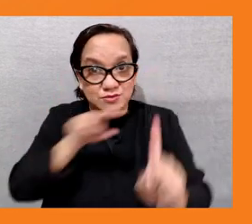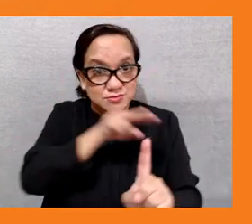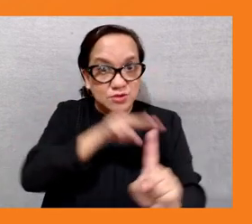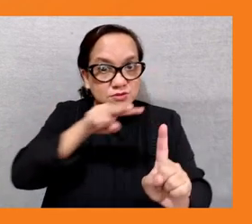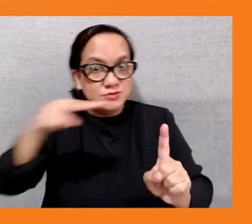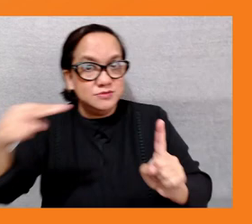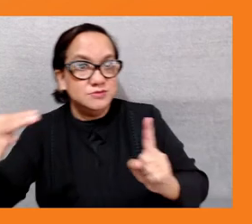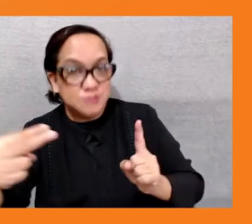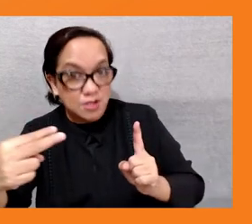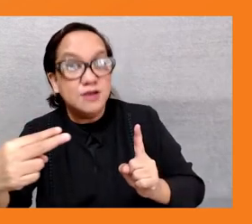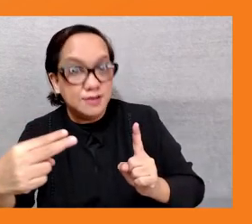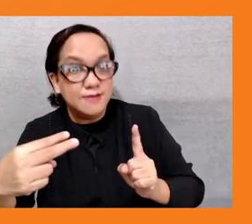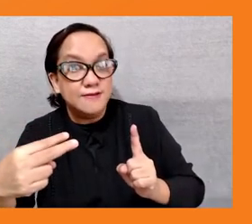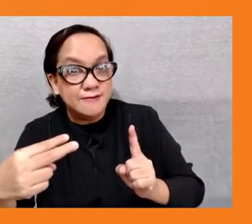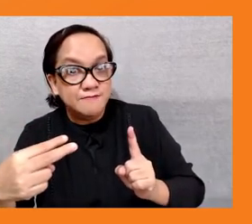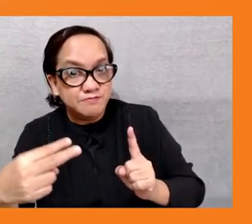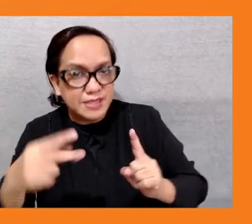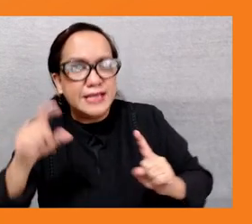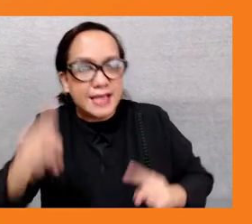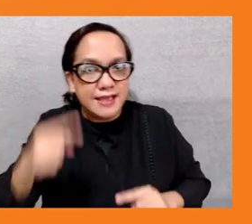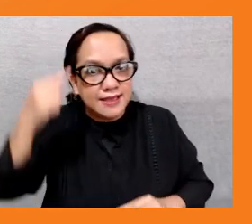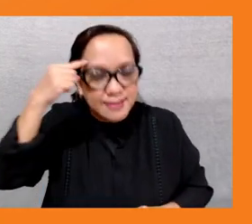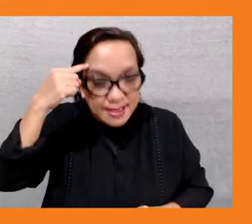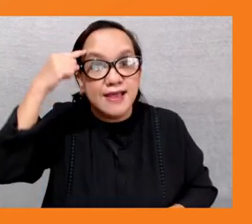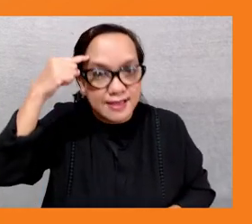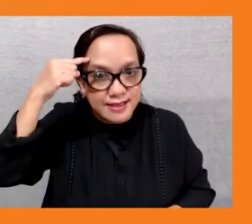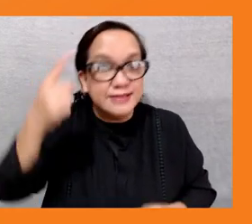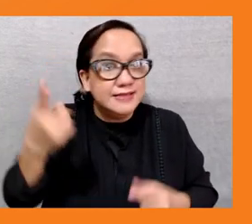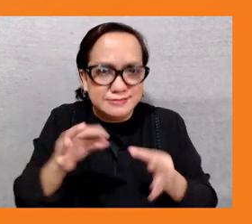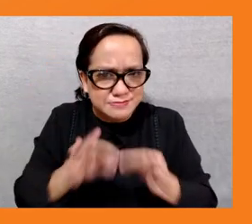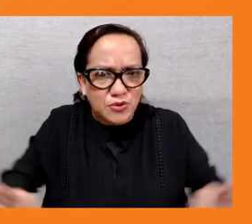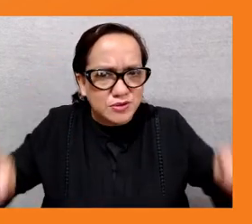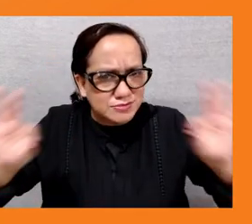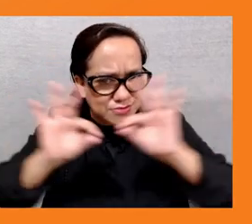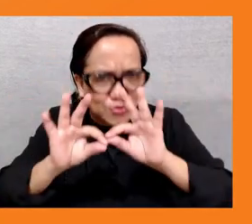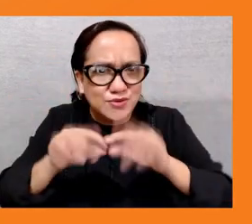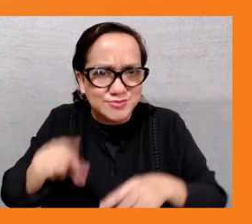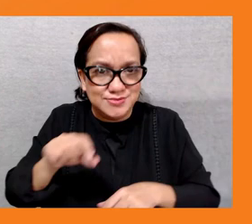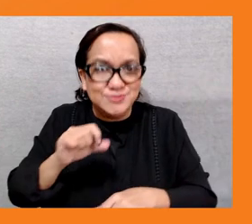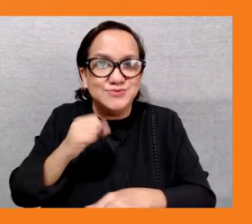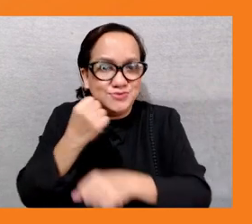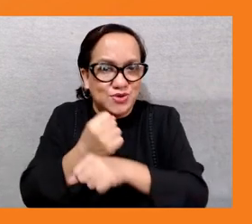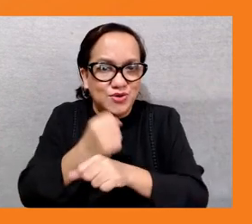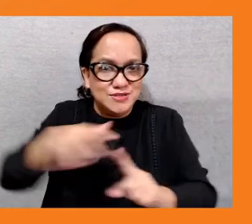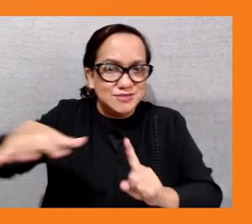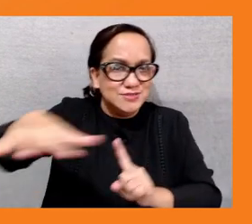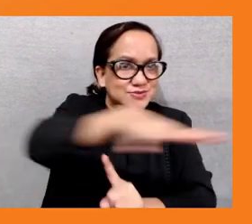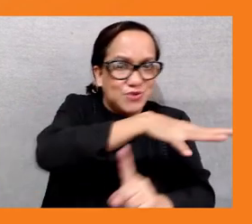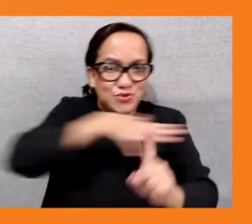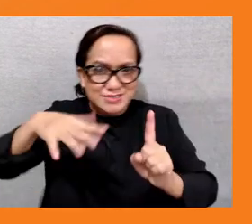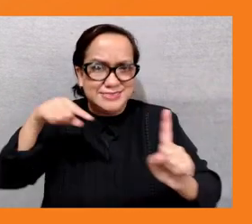is that green jobs are not limited to the environmental sector alone but can be generated in any sector and any enterprise